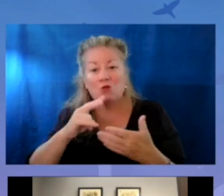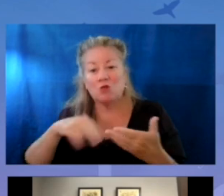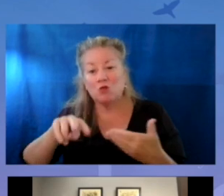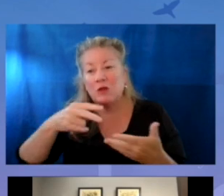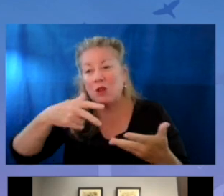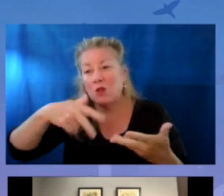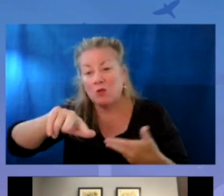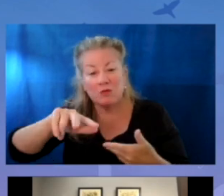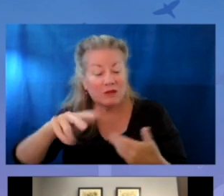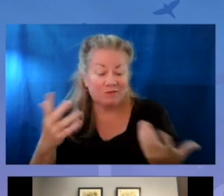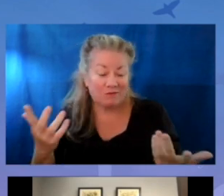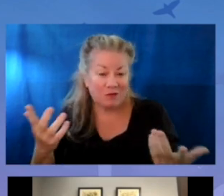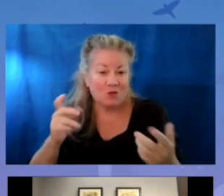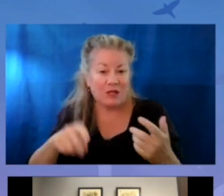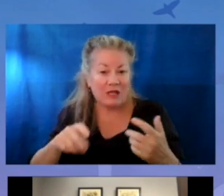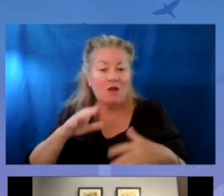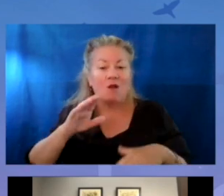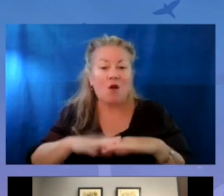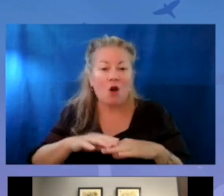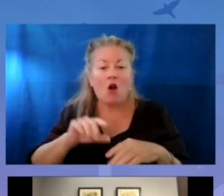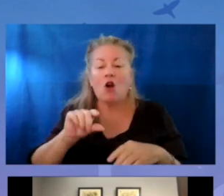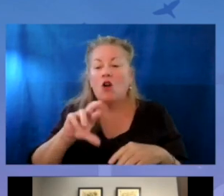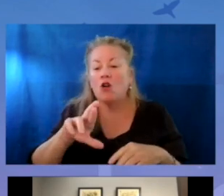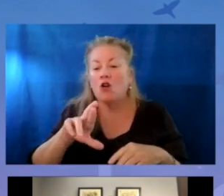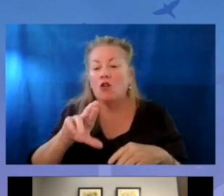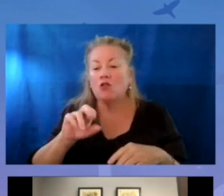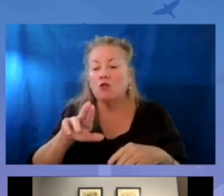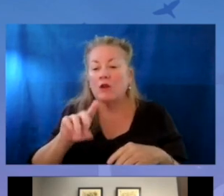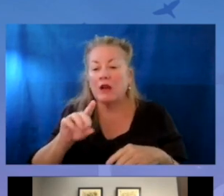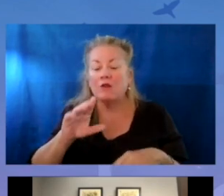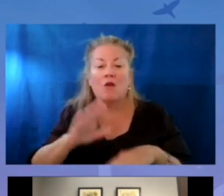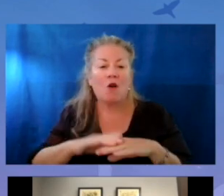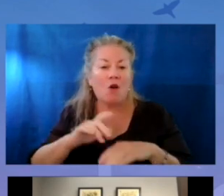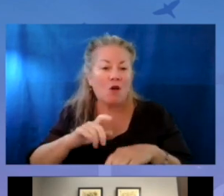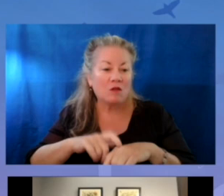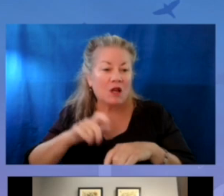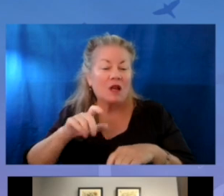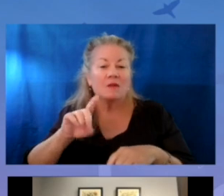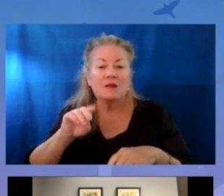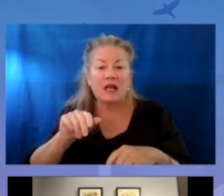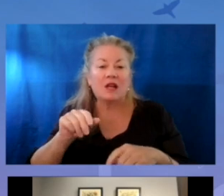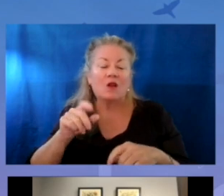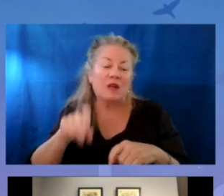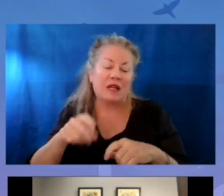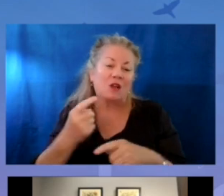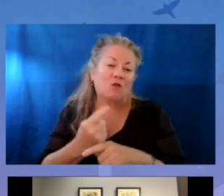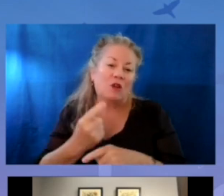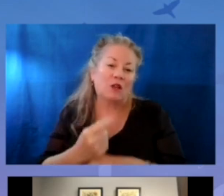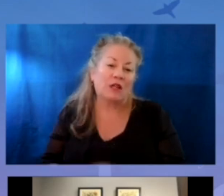weeks later. so we needed that on-the-ground, on-time data on a regular basis.